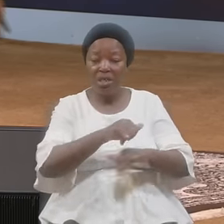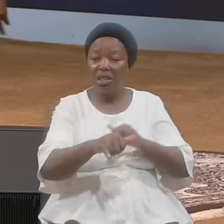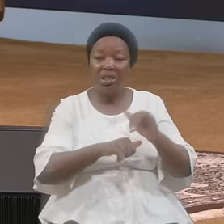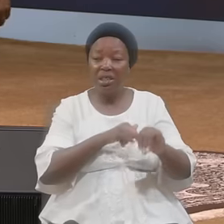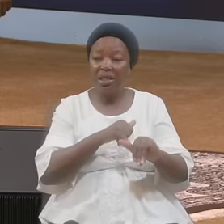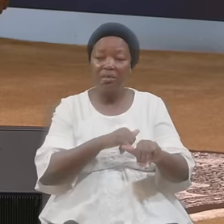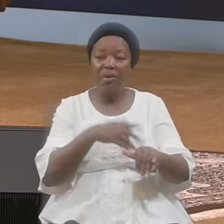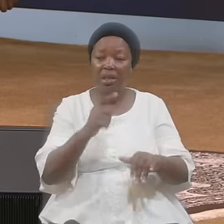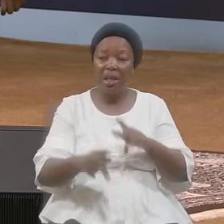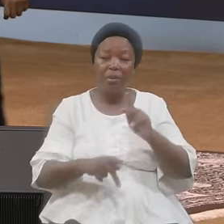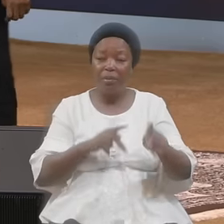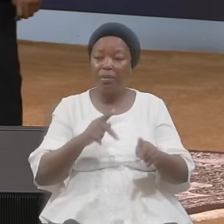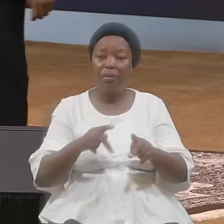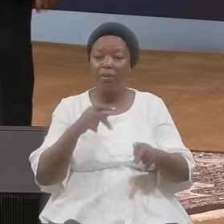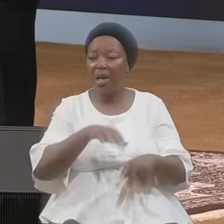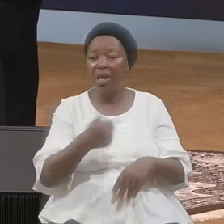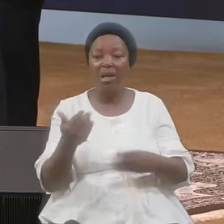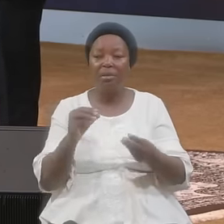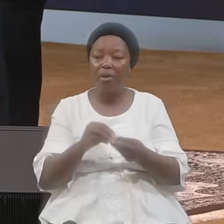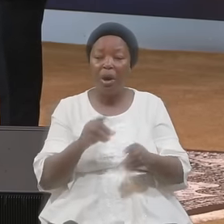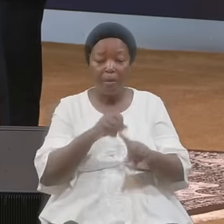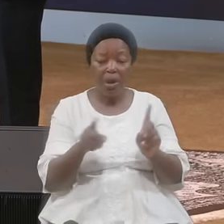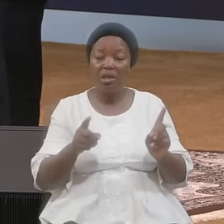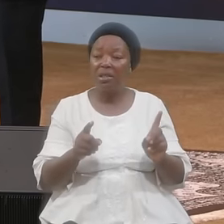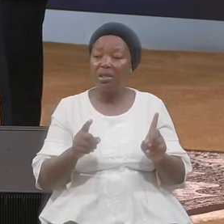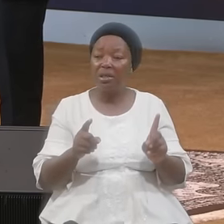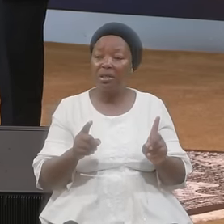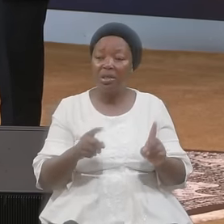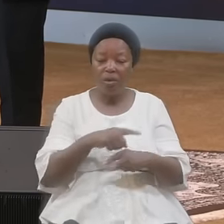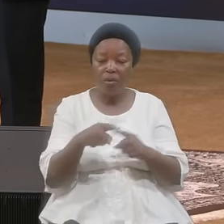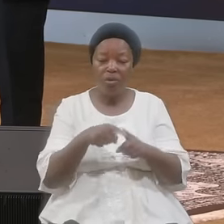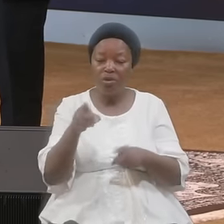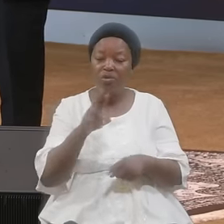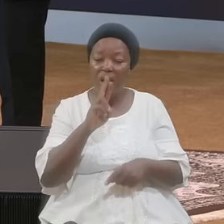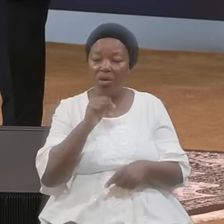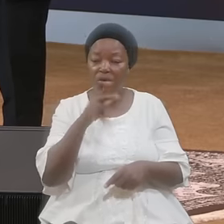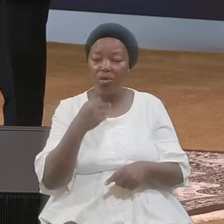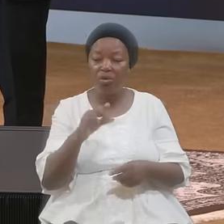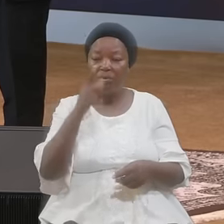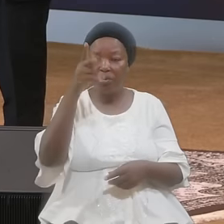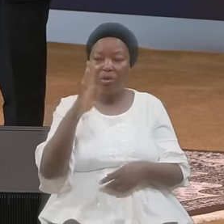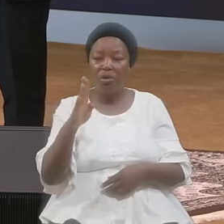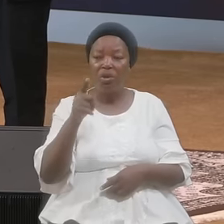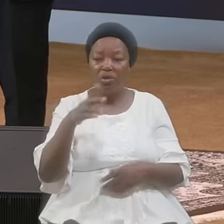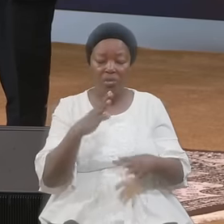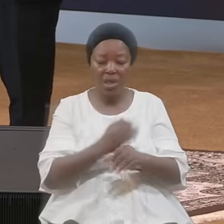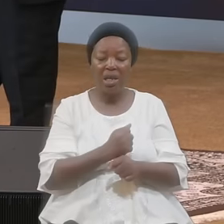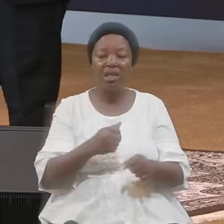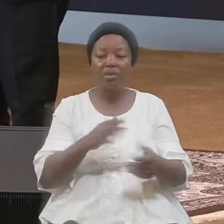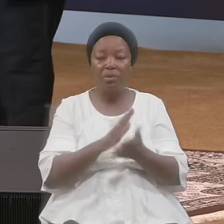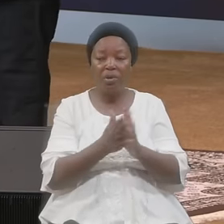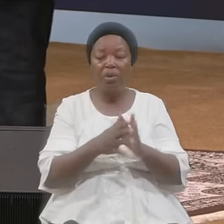The People Anymore But When You Are Not Of God You Get Angry